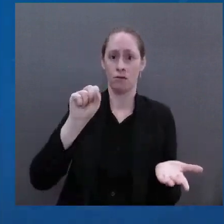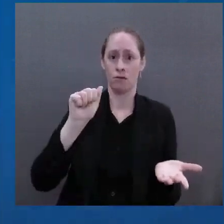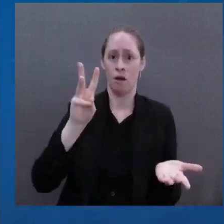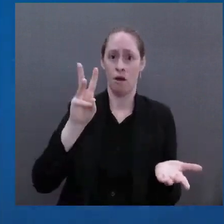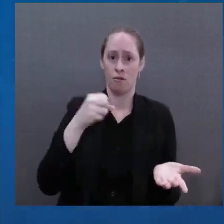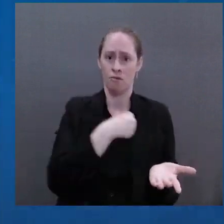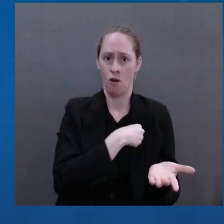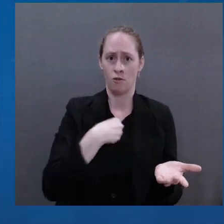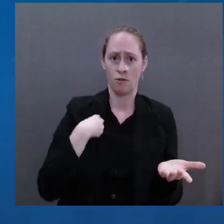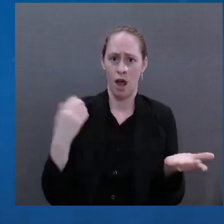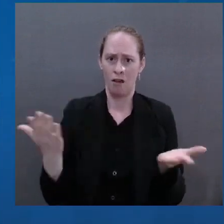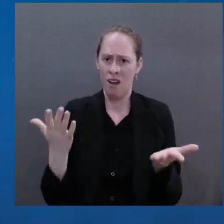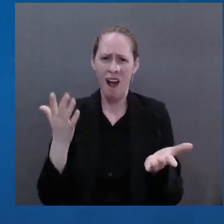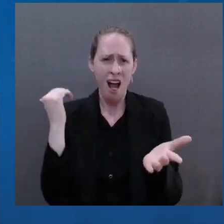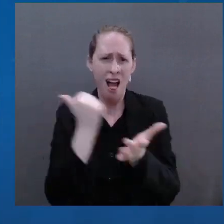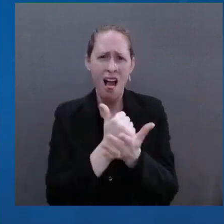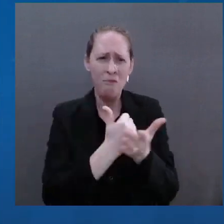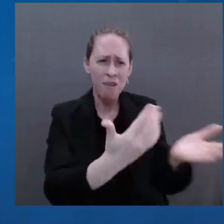hearts.